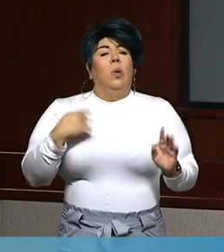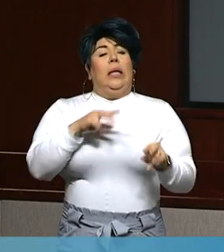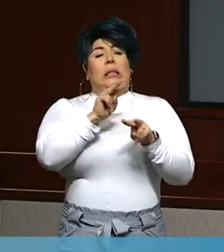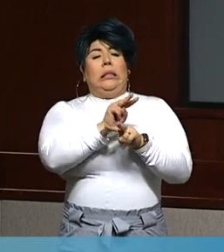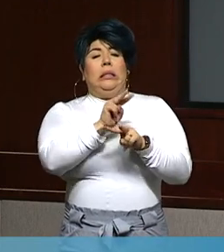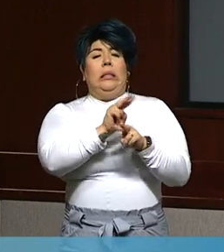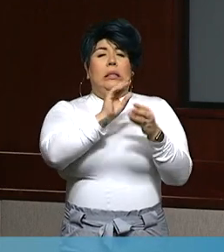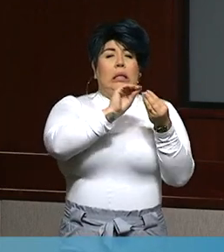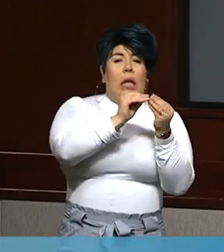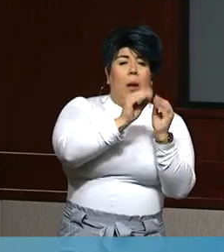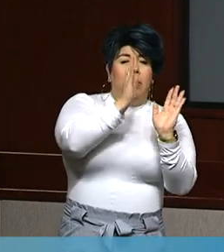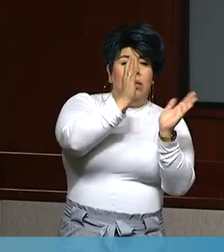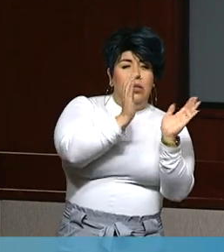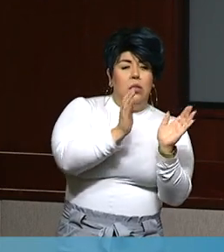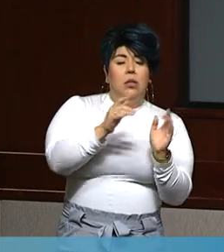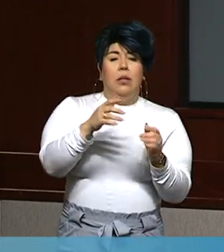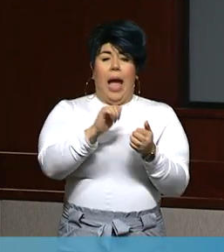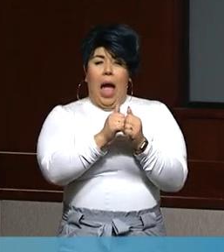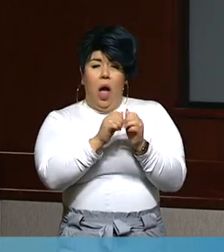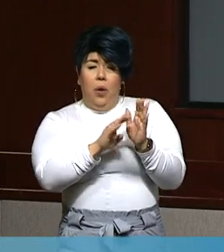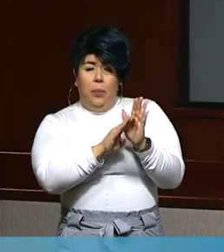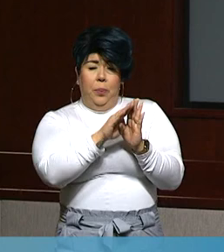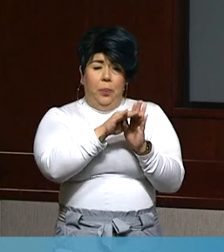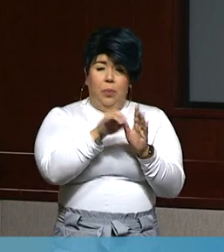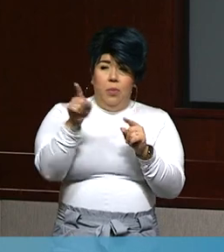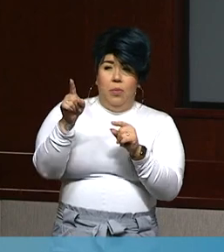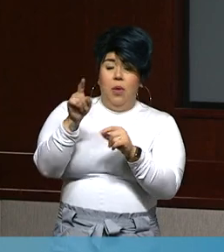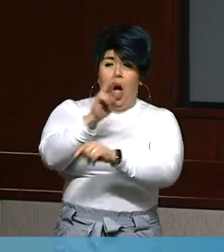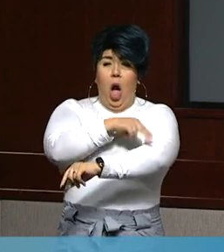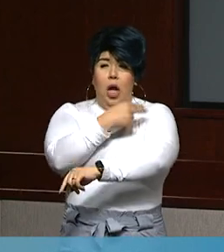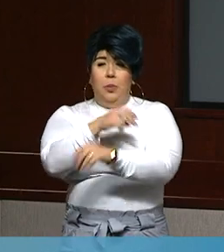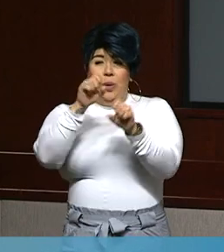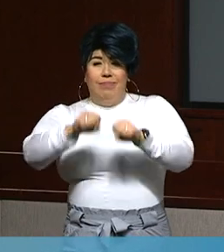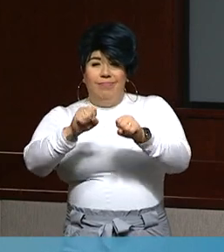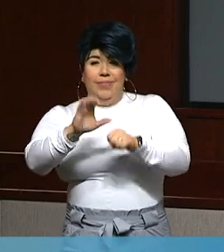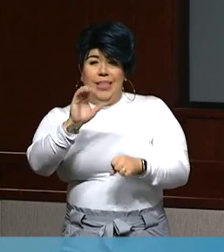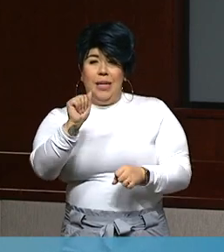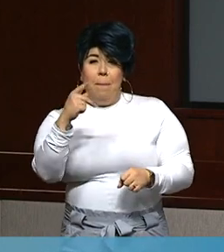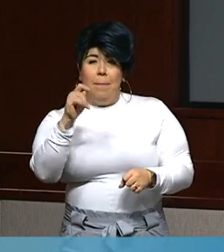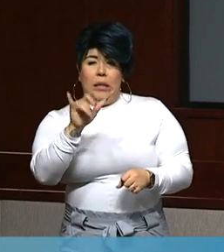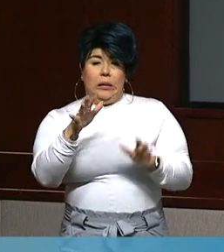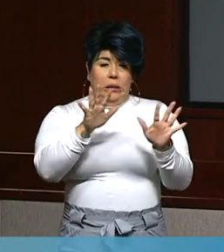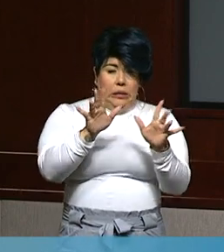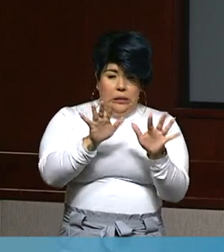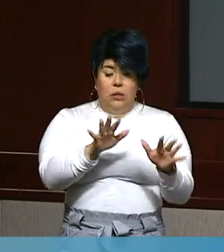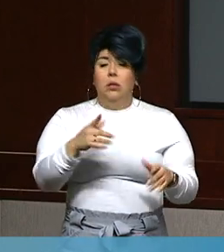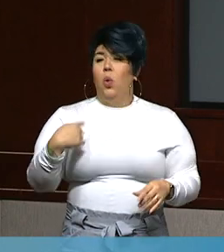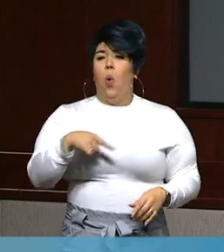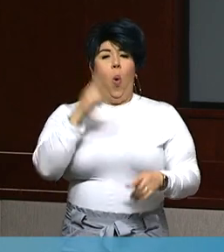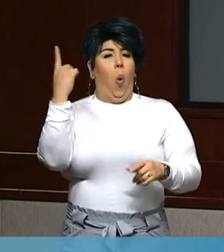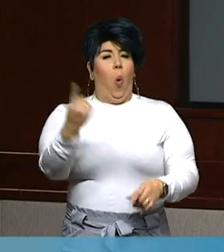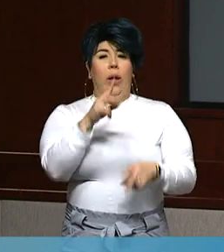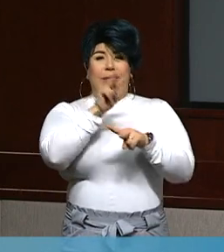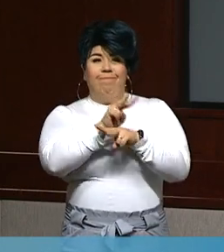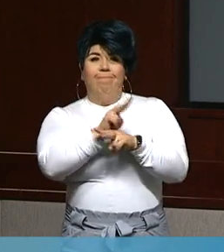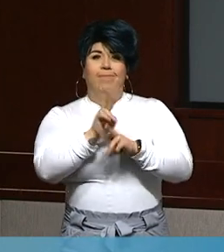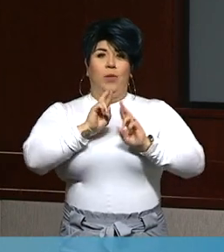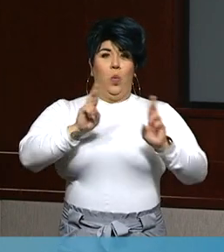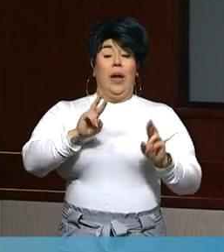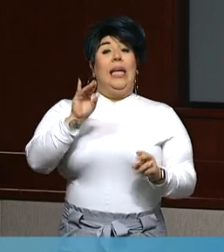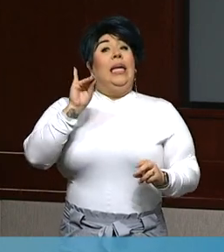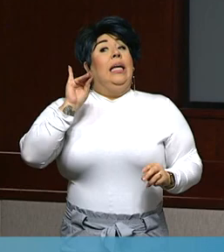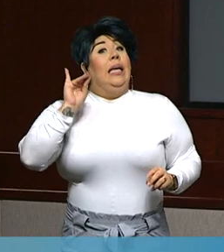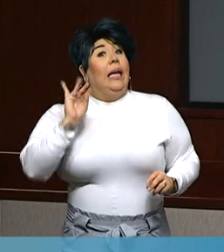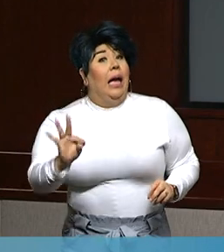where our cases seem to be headed and where our hospital capacity lies. And make sure that we're always planning for the event that we